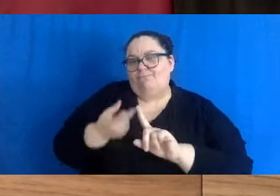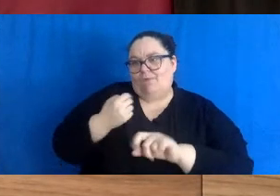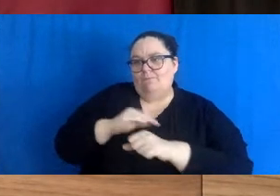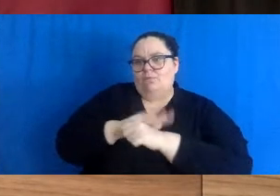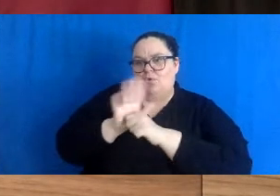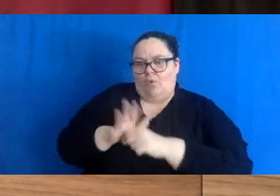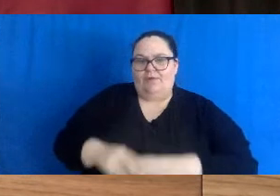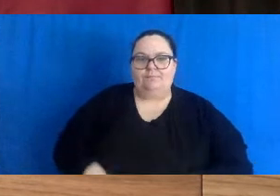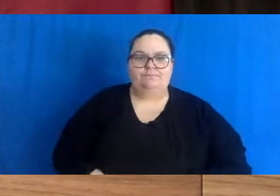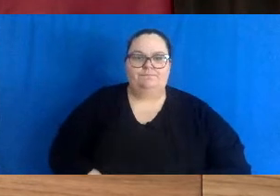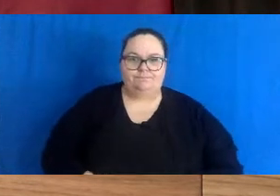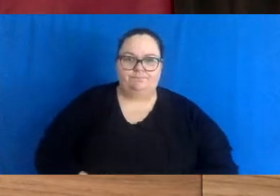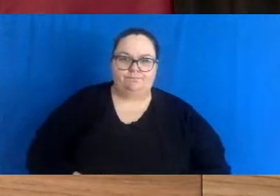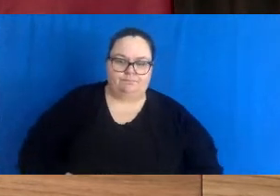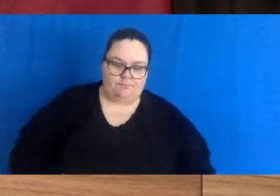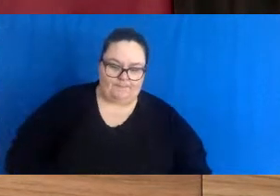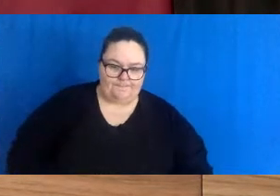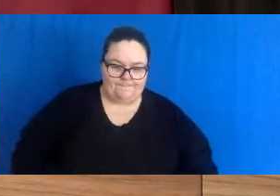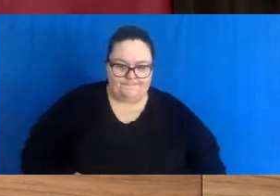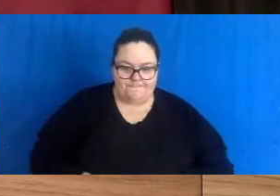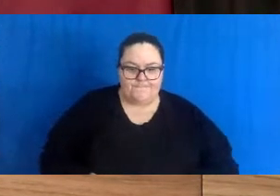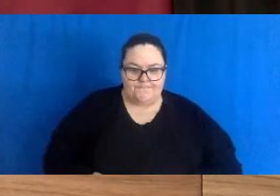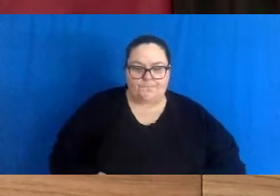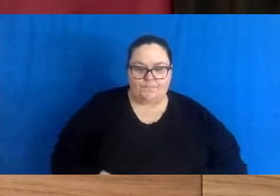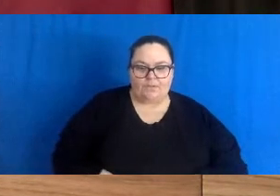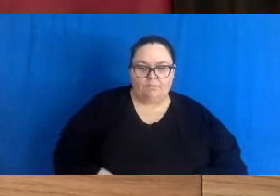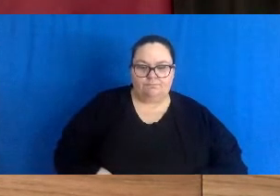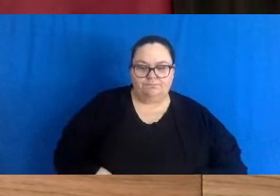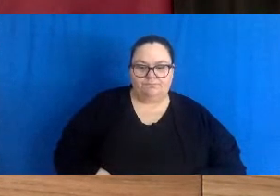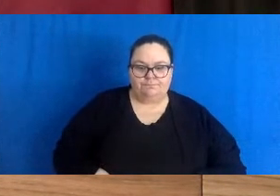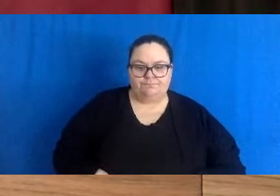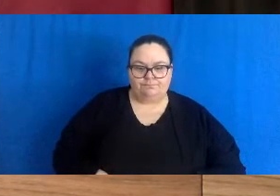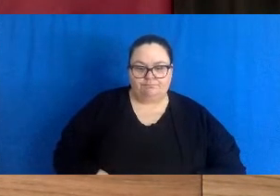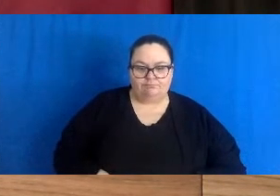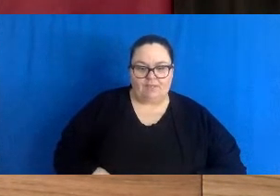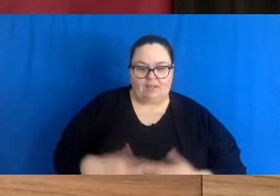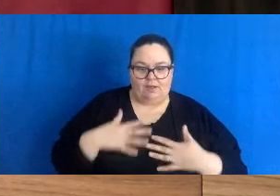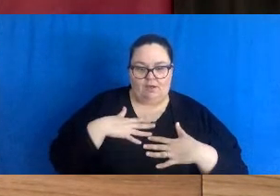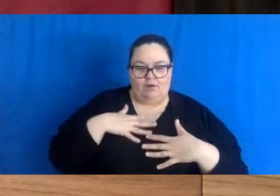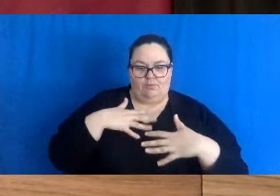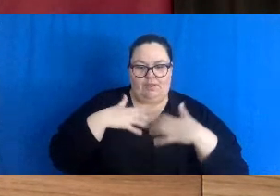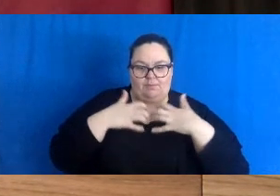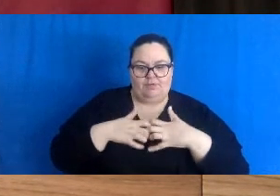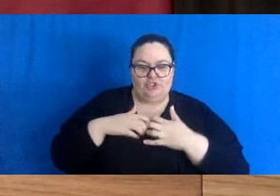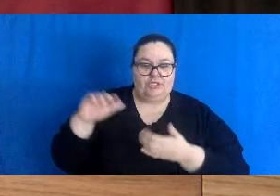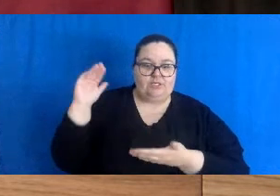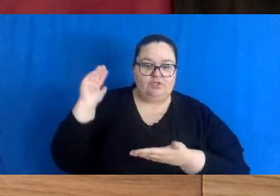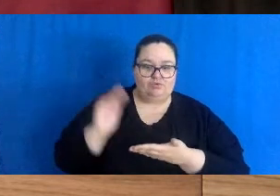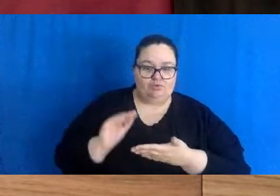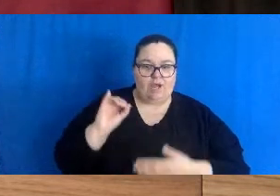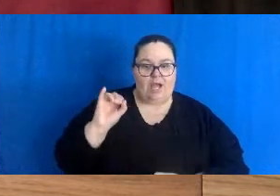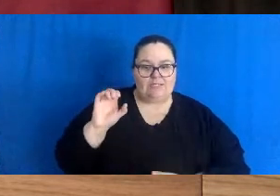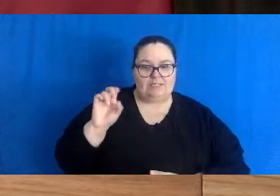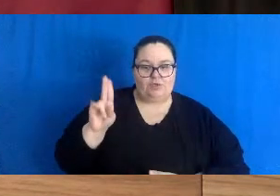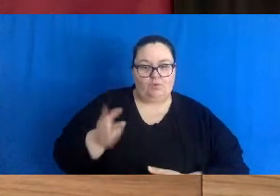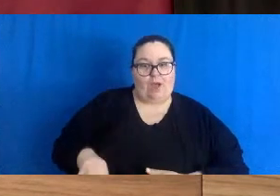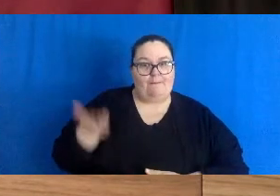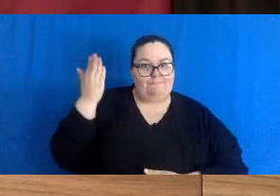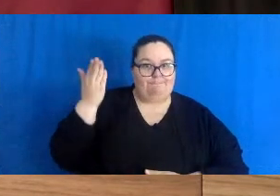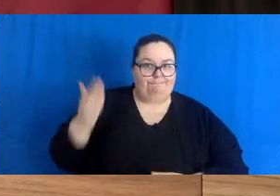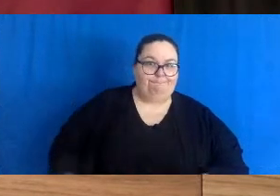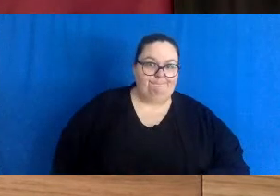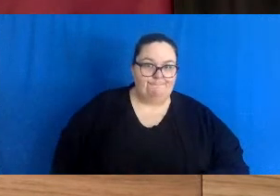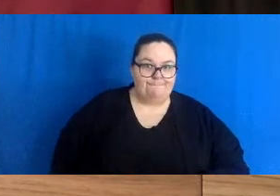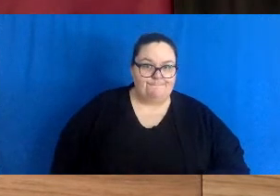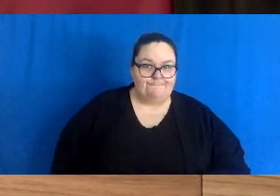impact on fatalities and yes ventilator use has gone down ICU use has gone up and it's